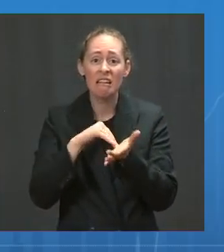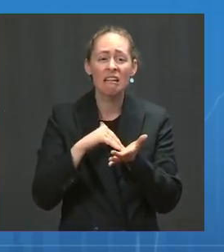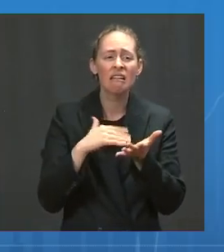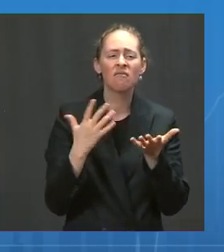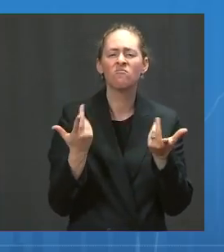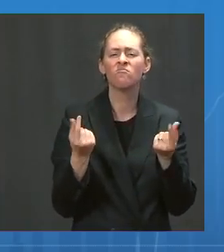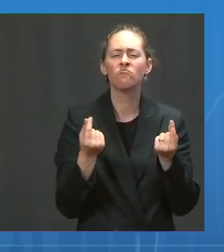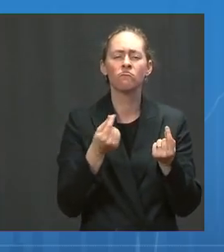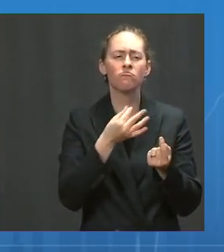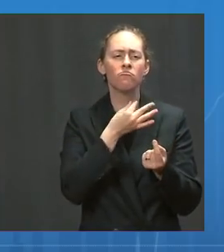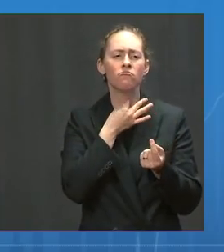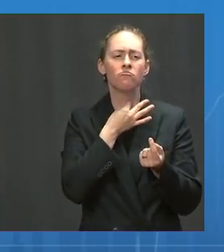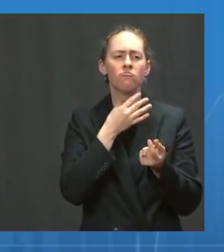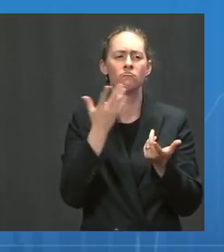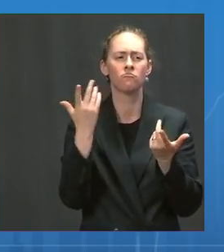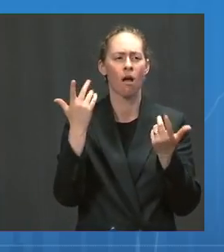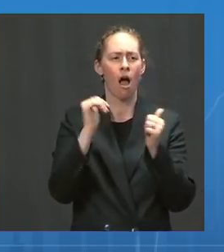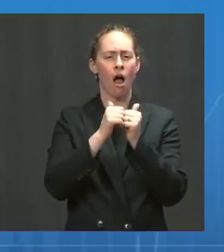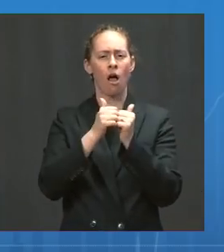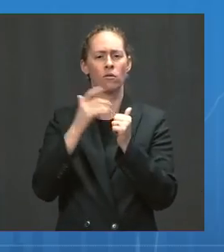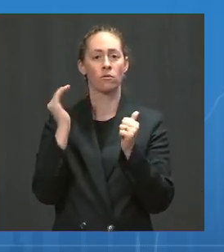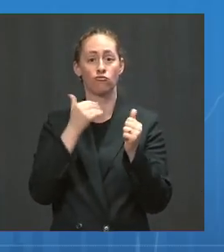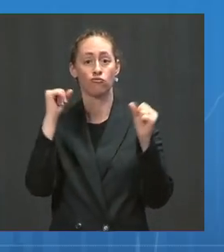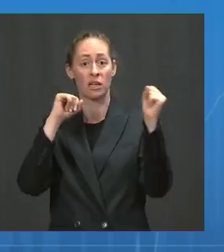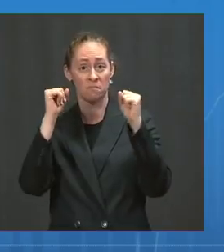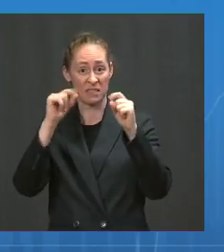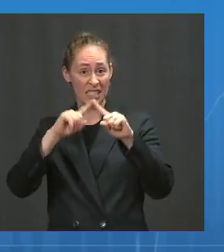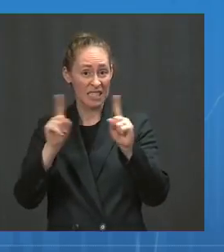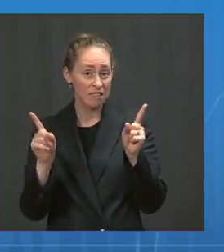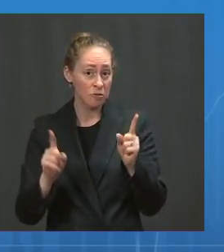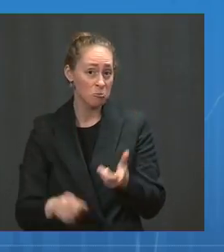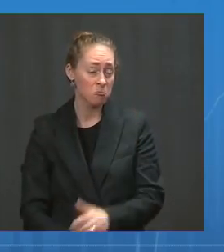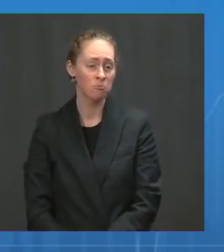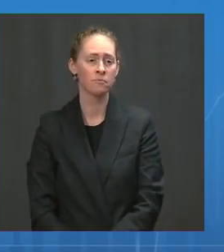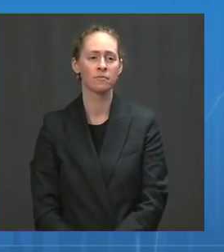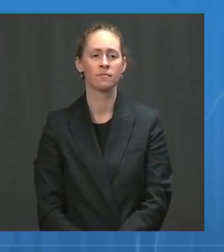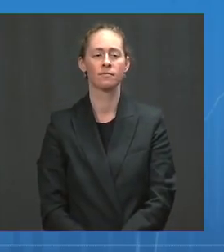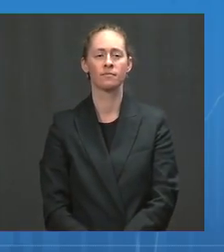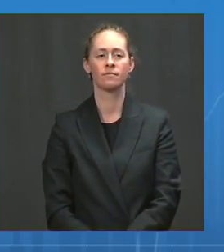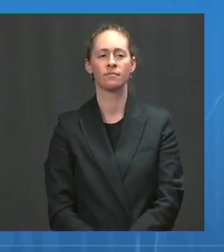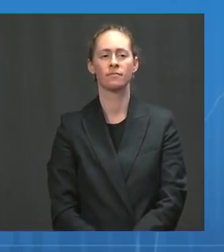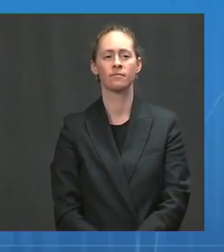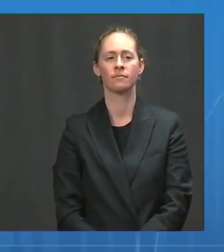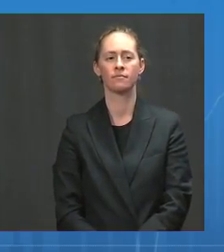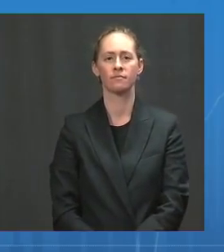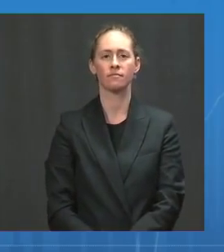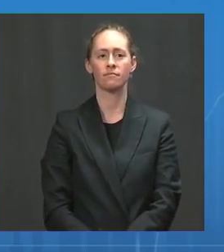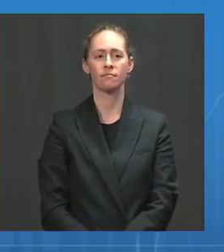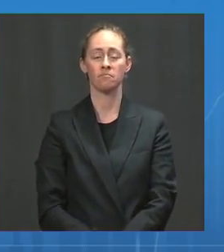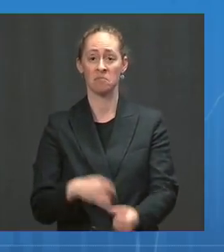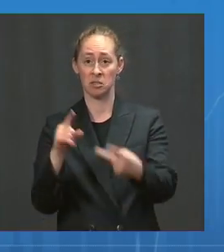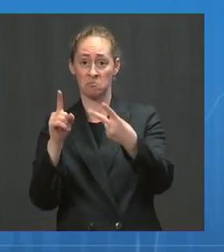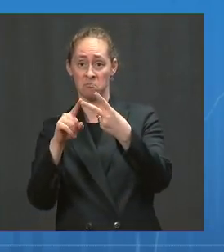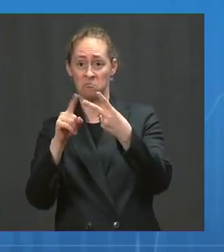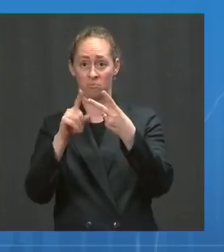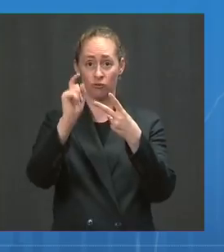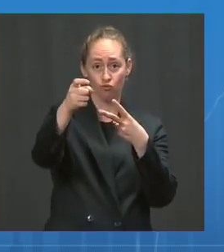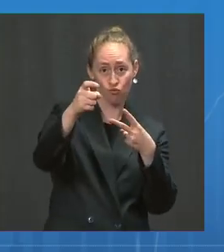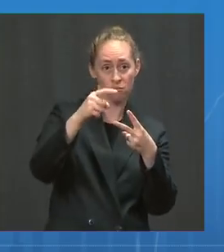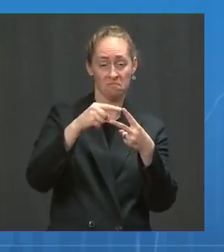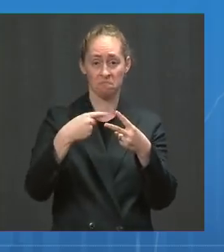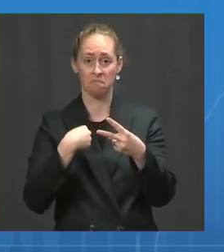How does it change the strategy going forward? Dr. Walensky, do you want to take the second question and then I'll make a comment on international travel?